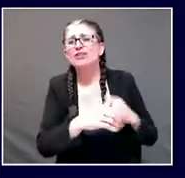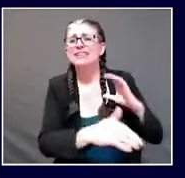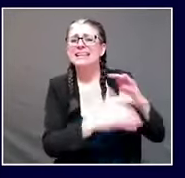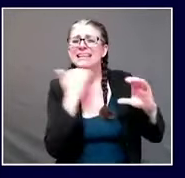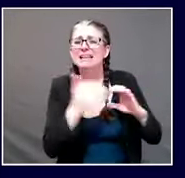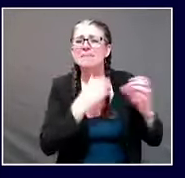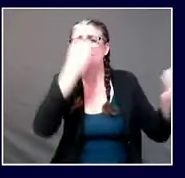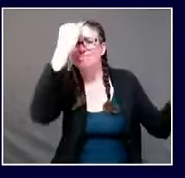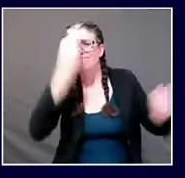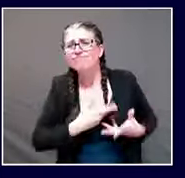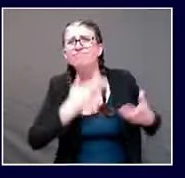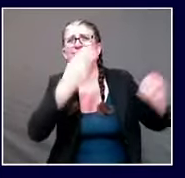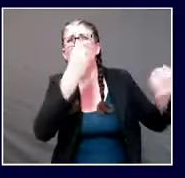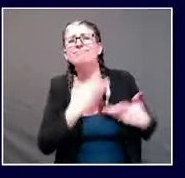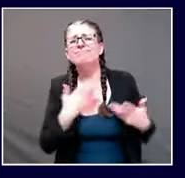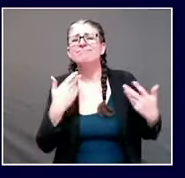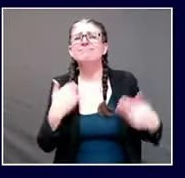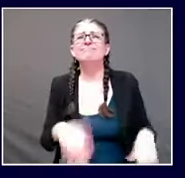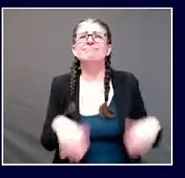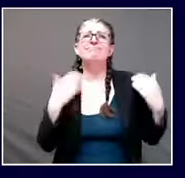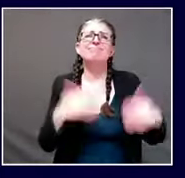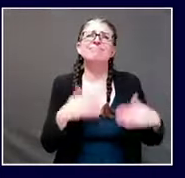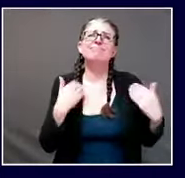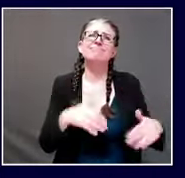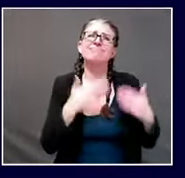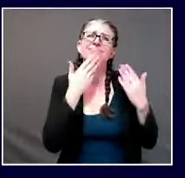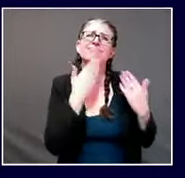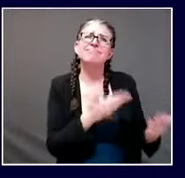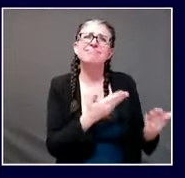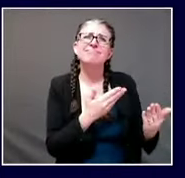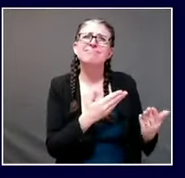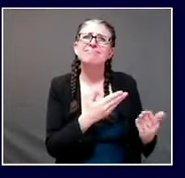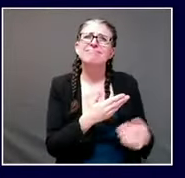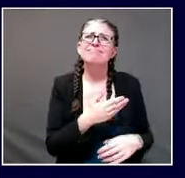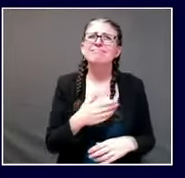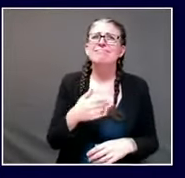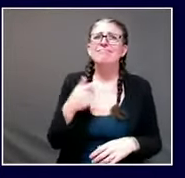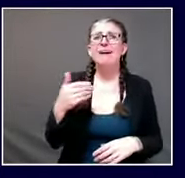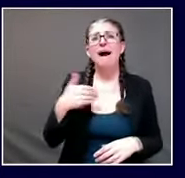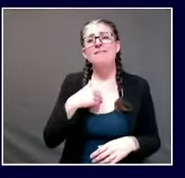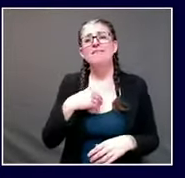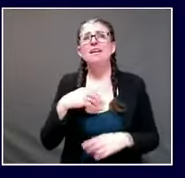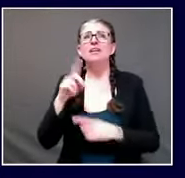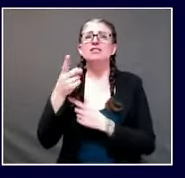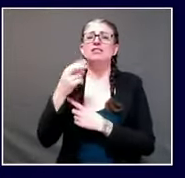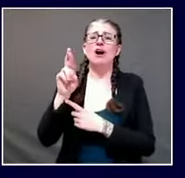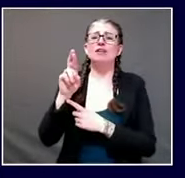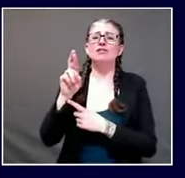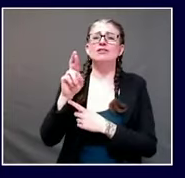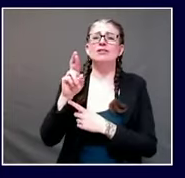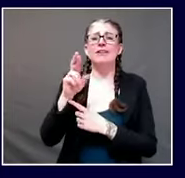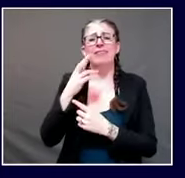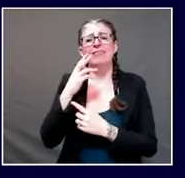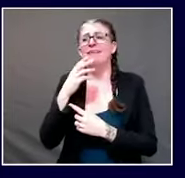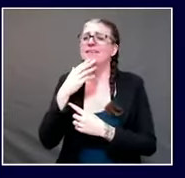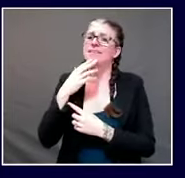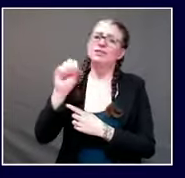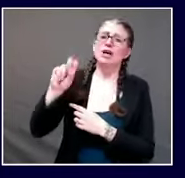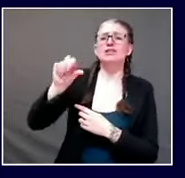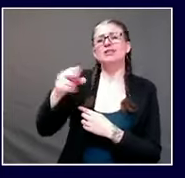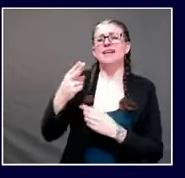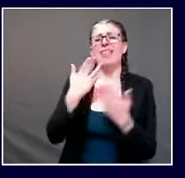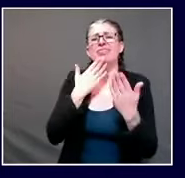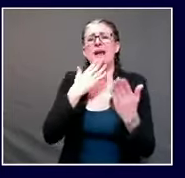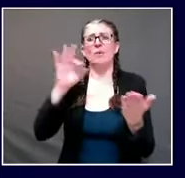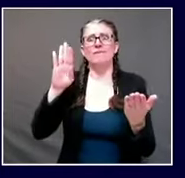envy him for that but thank you dr shah for these regular briefings and i know it takes a lot of work and you have such a great great amount of